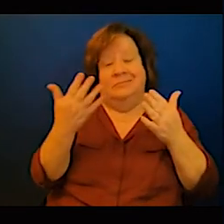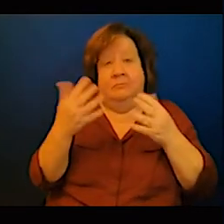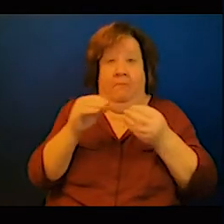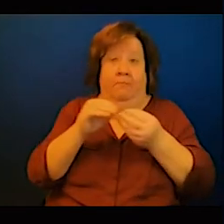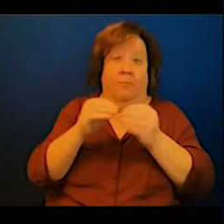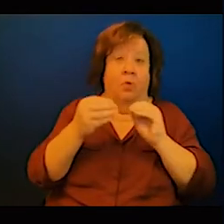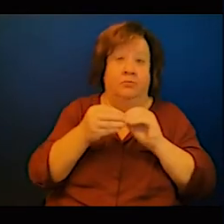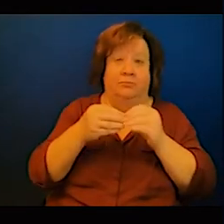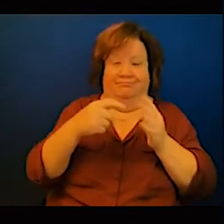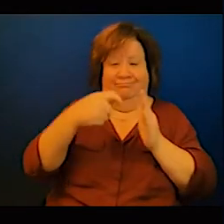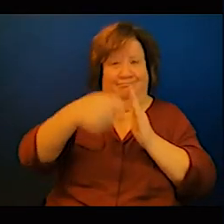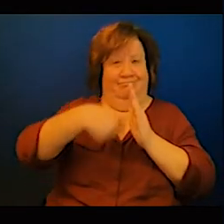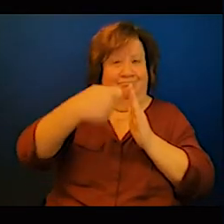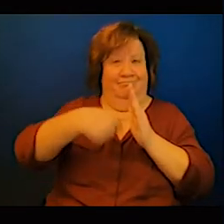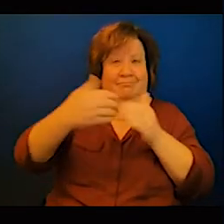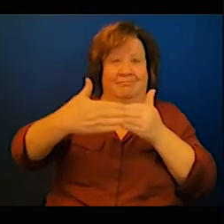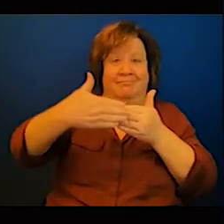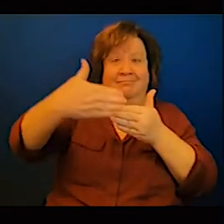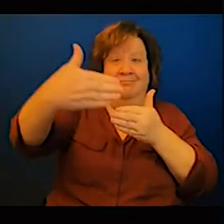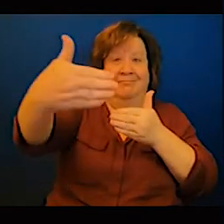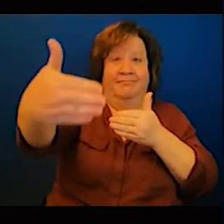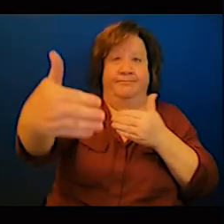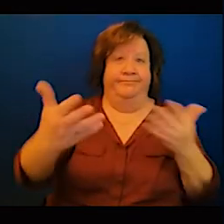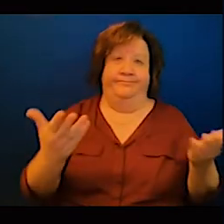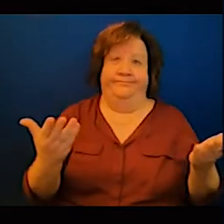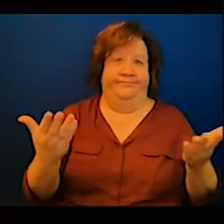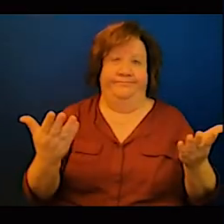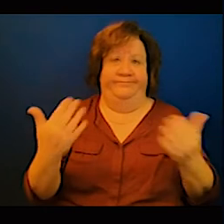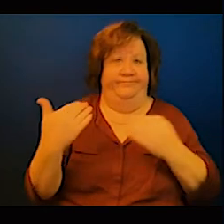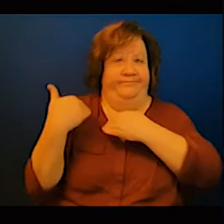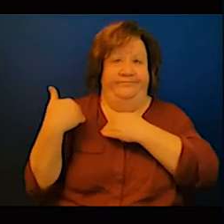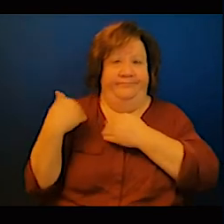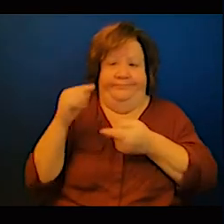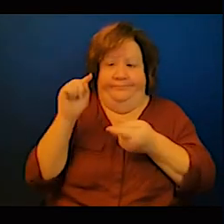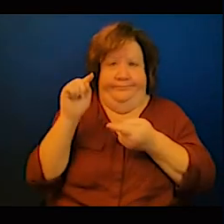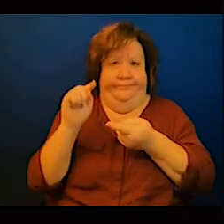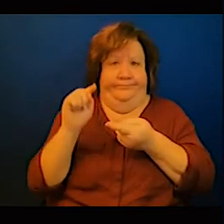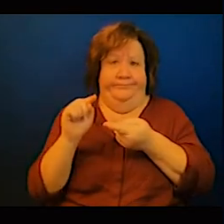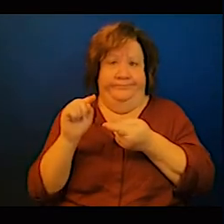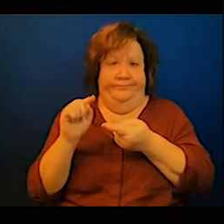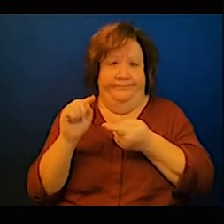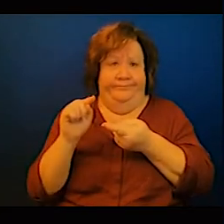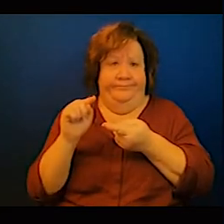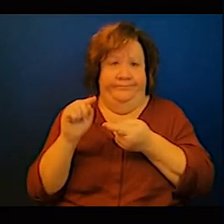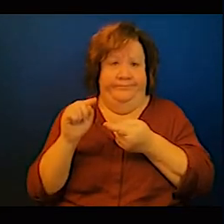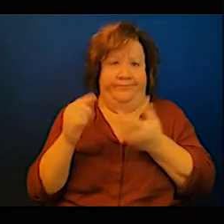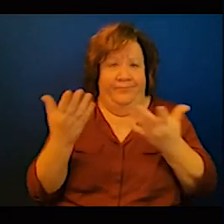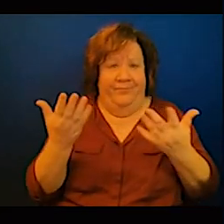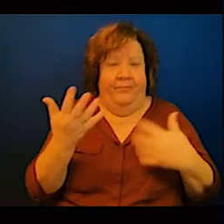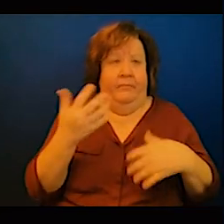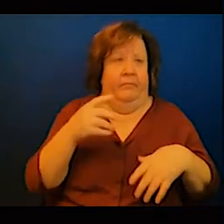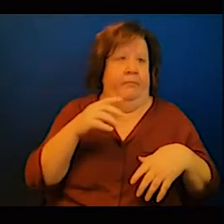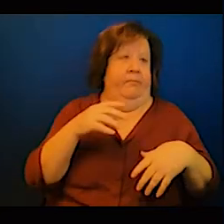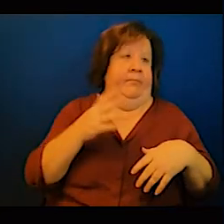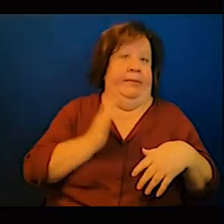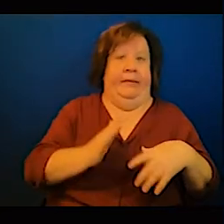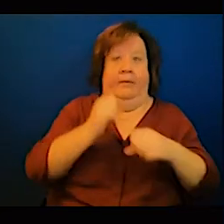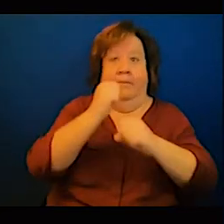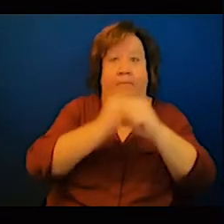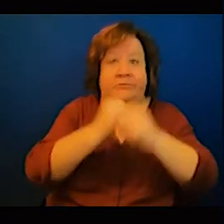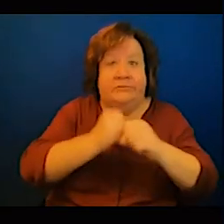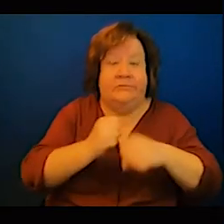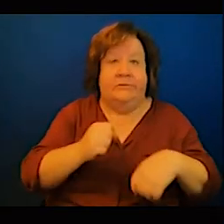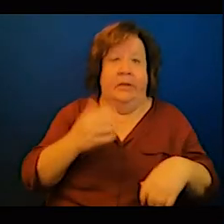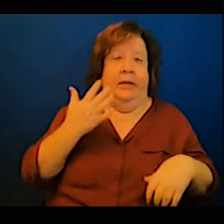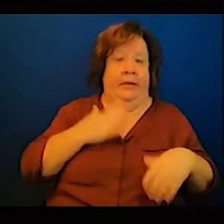those technologies are not manufactured locally so so the end of the day for those projects it is very difficult